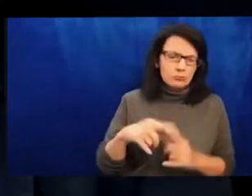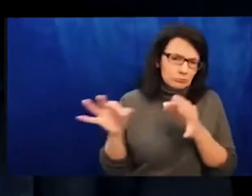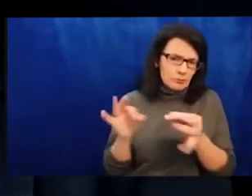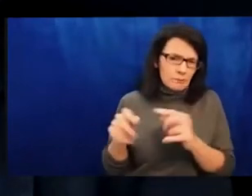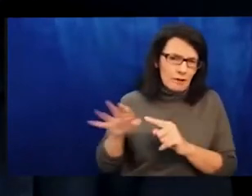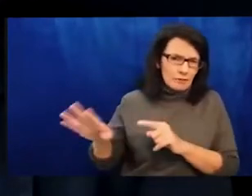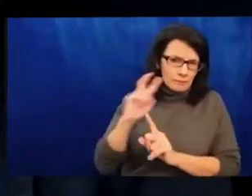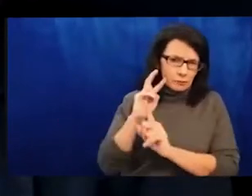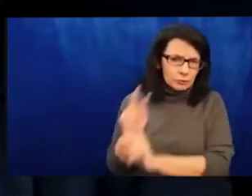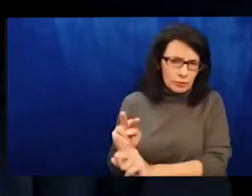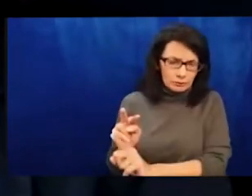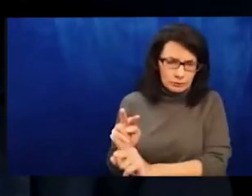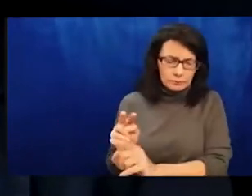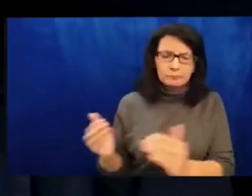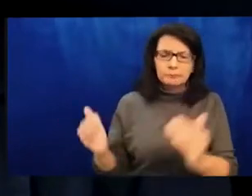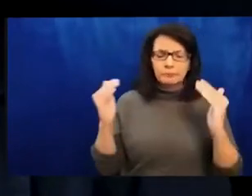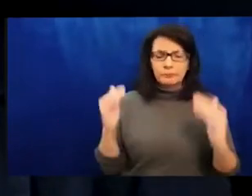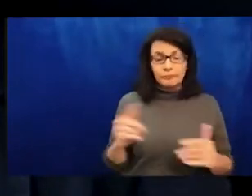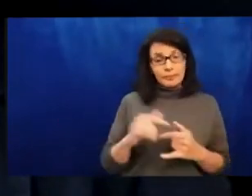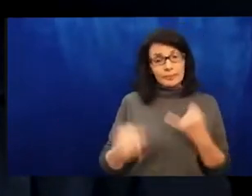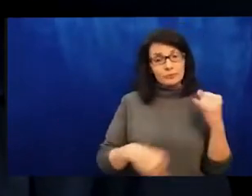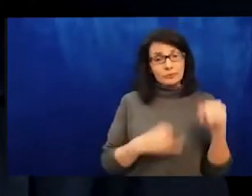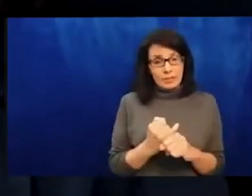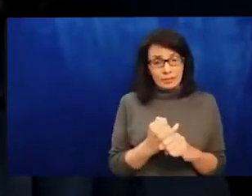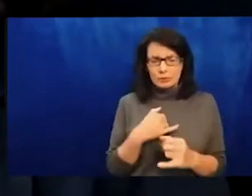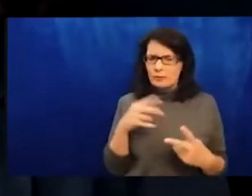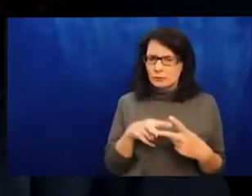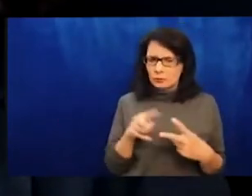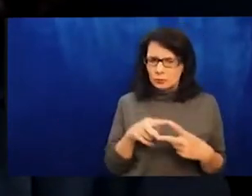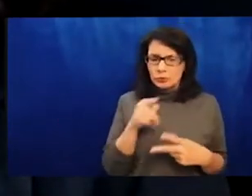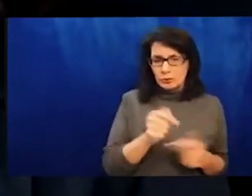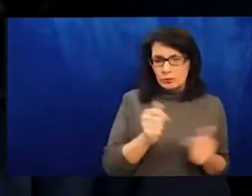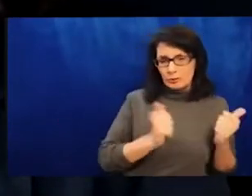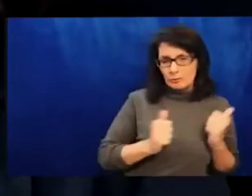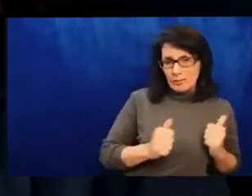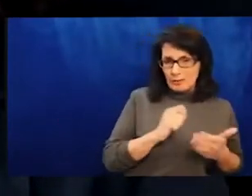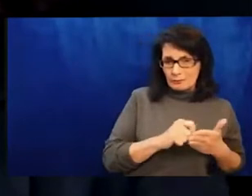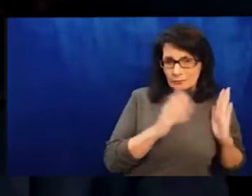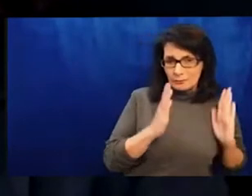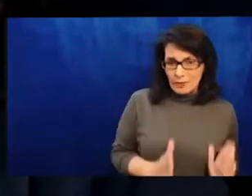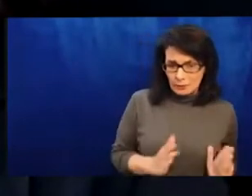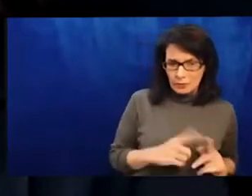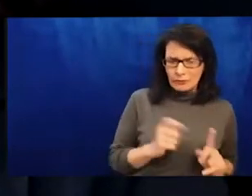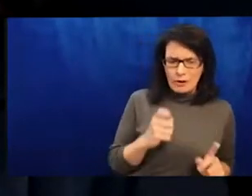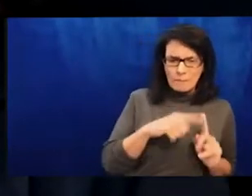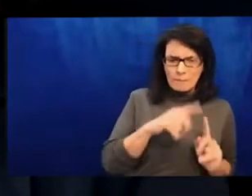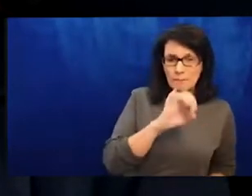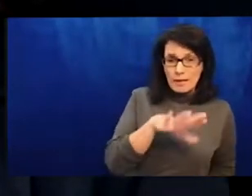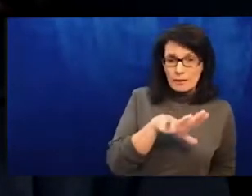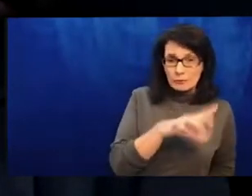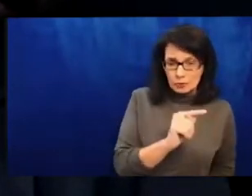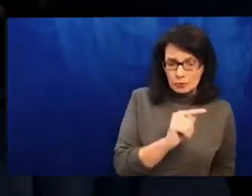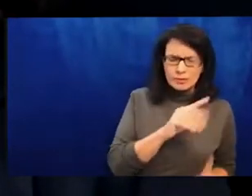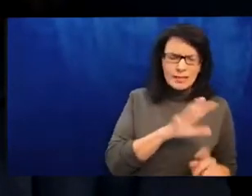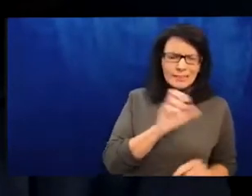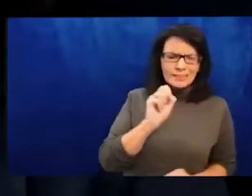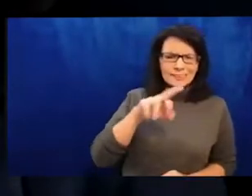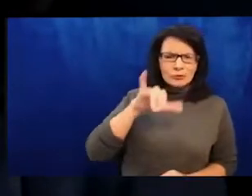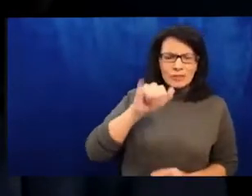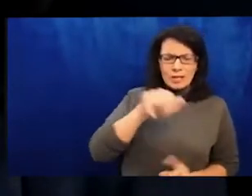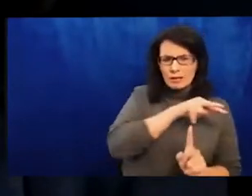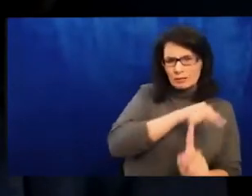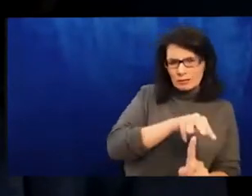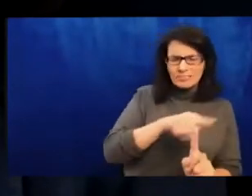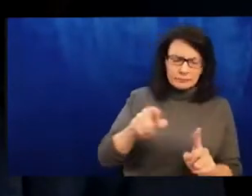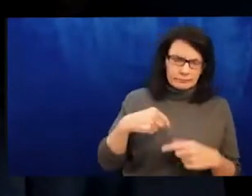racism as they try to escape interneighboring countries. We've invited Chelsea West O'Hare to speak to that and the making of race in the